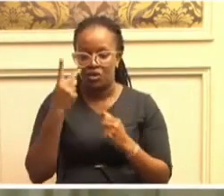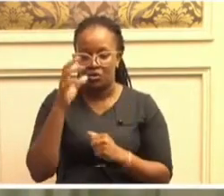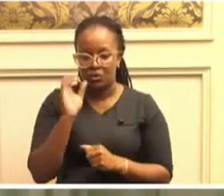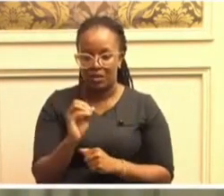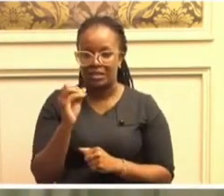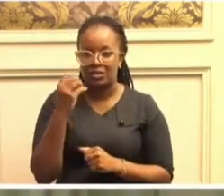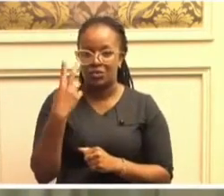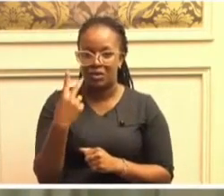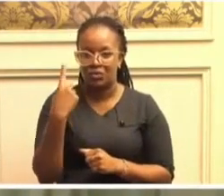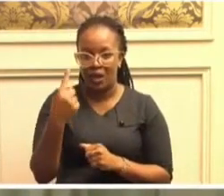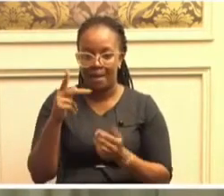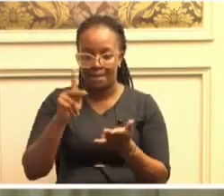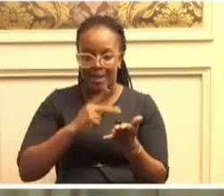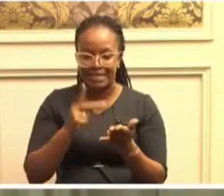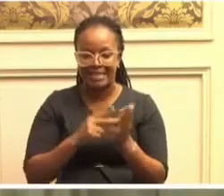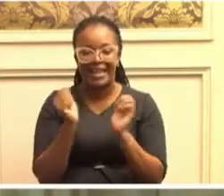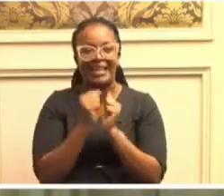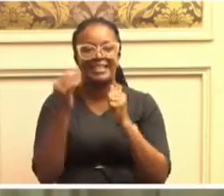page 18.